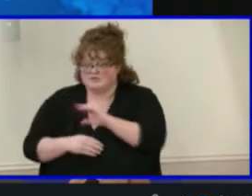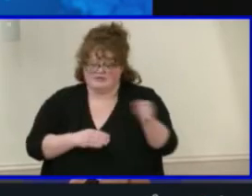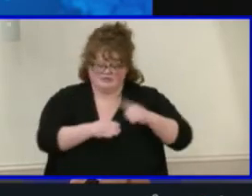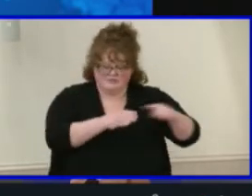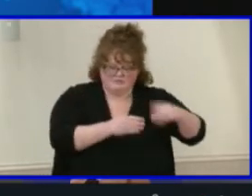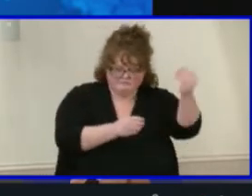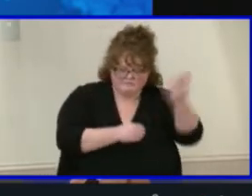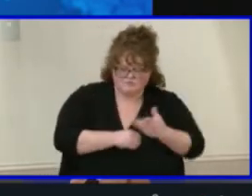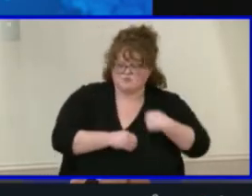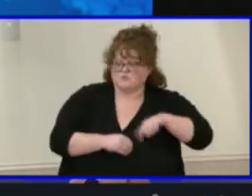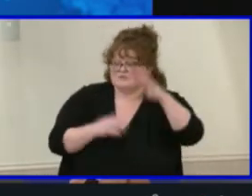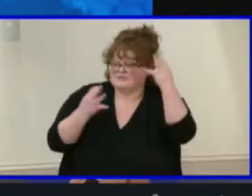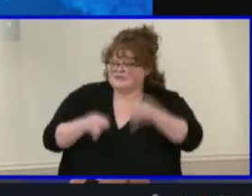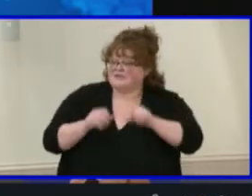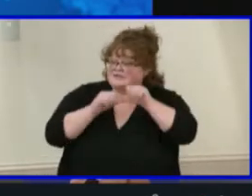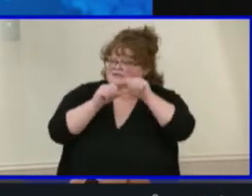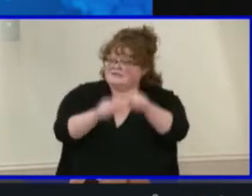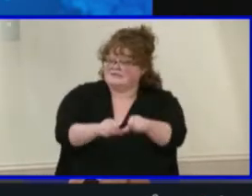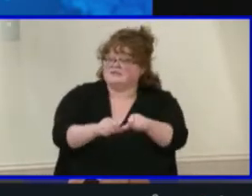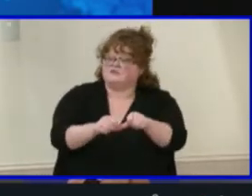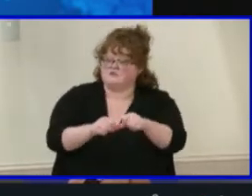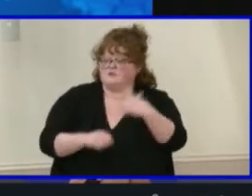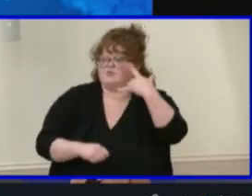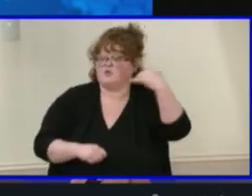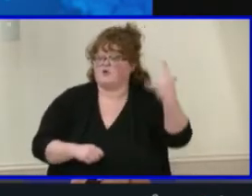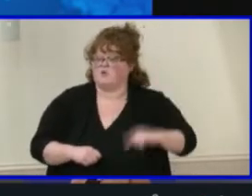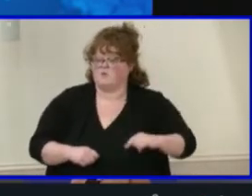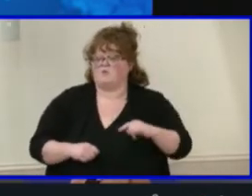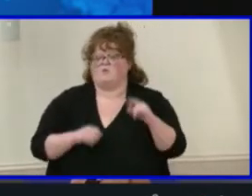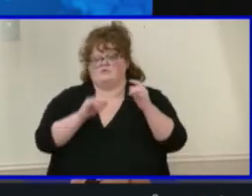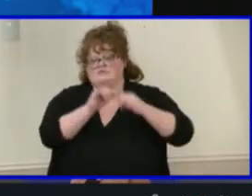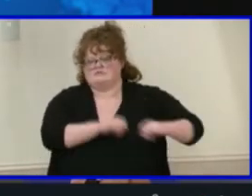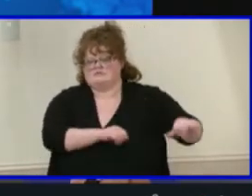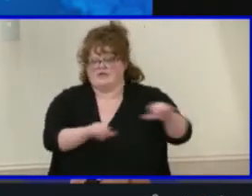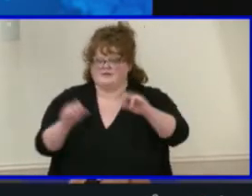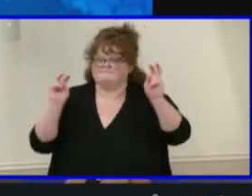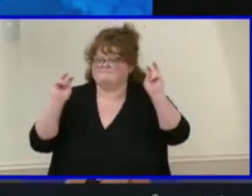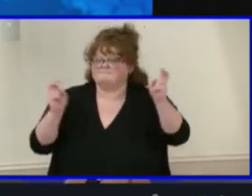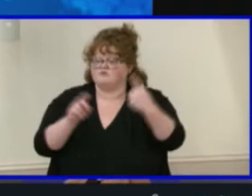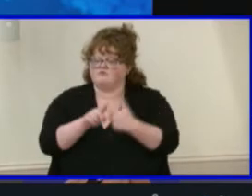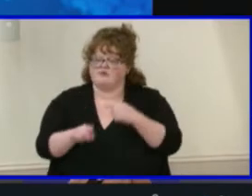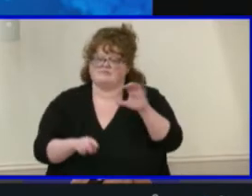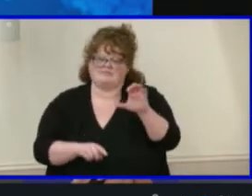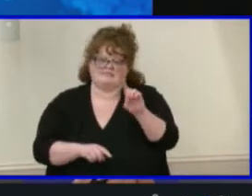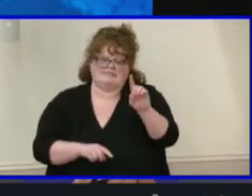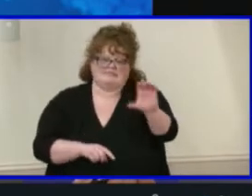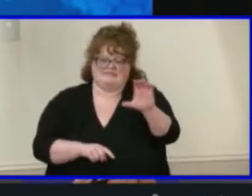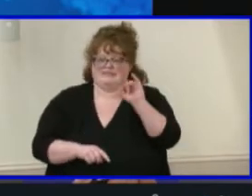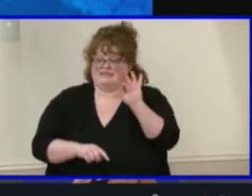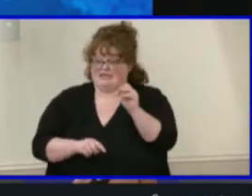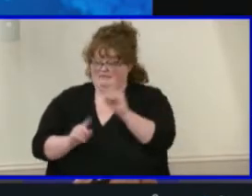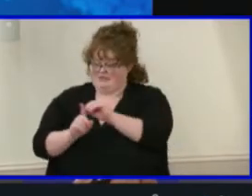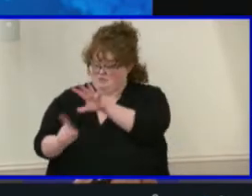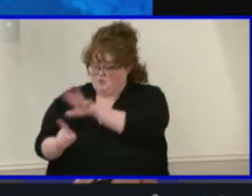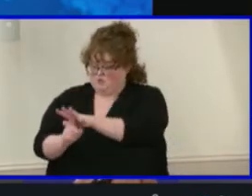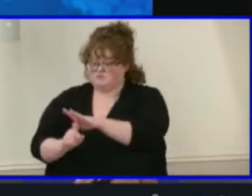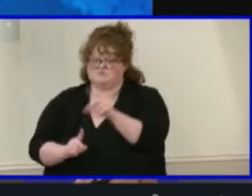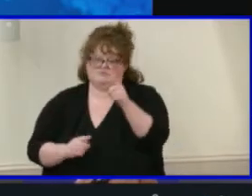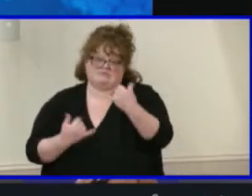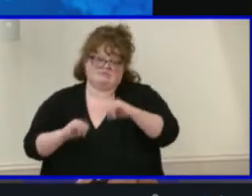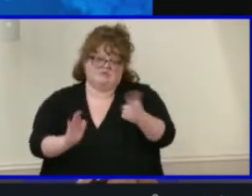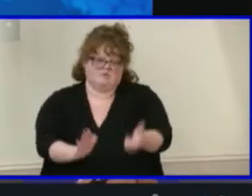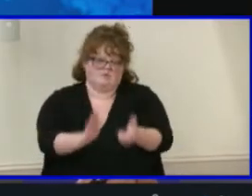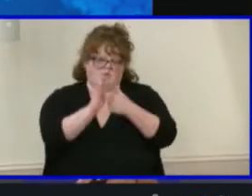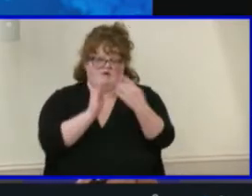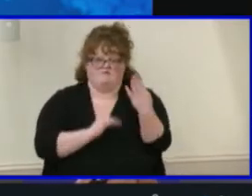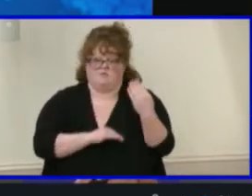made to continue to implement the gold standard by CDC for exposures and require the 14-day quarantining